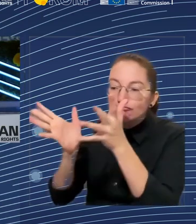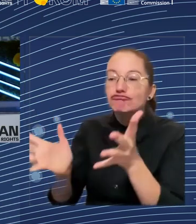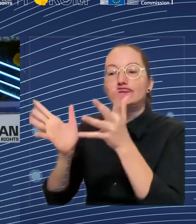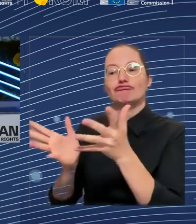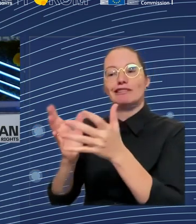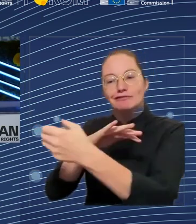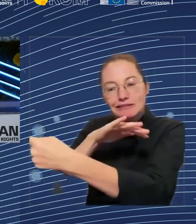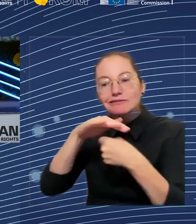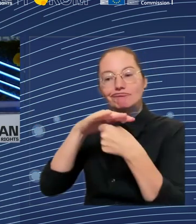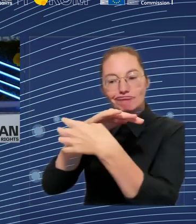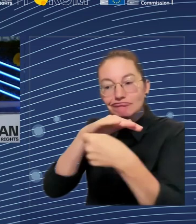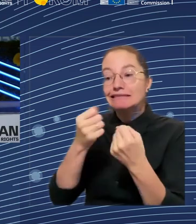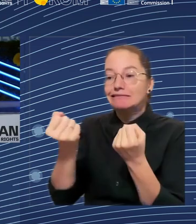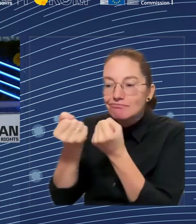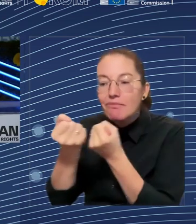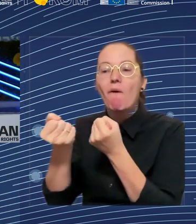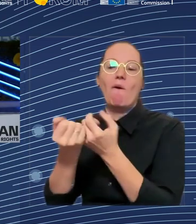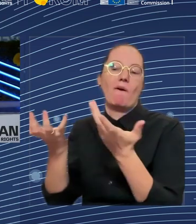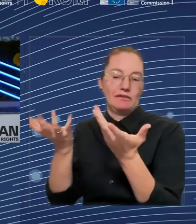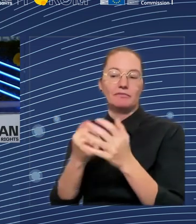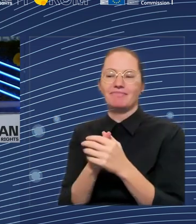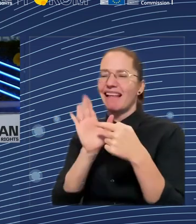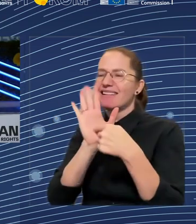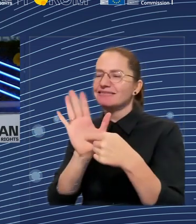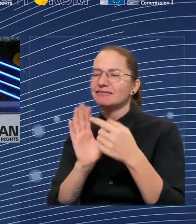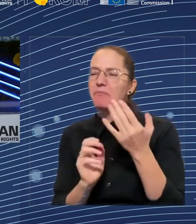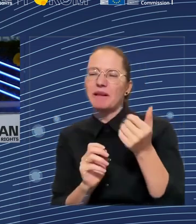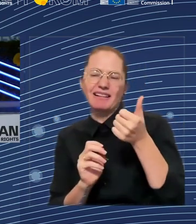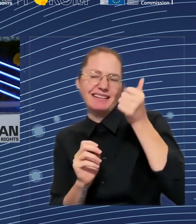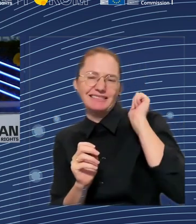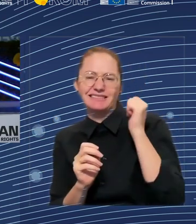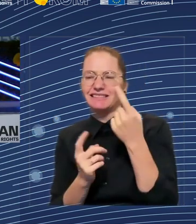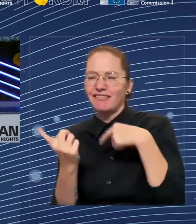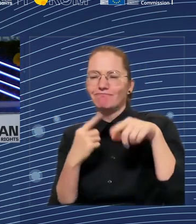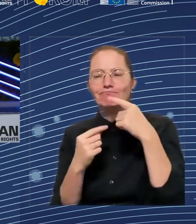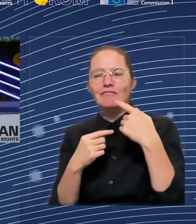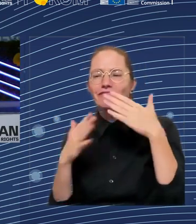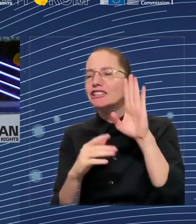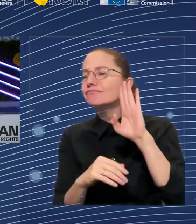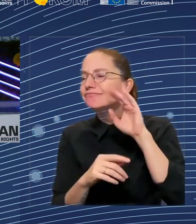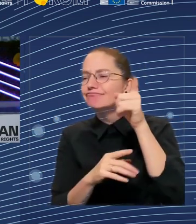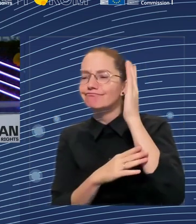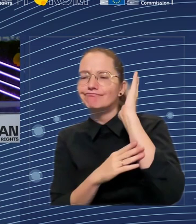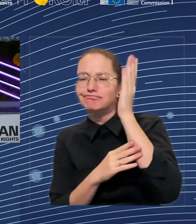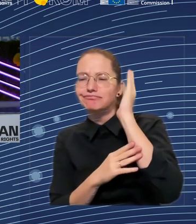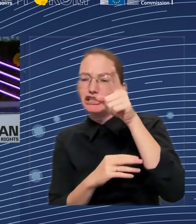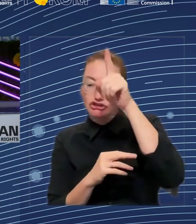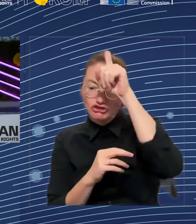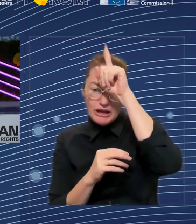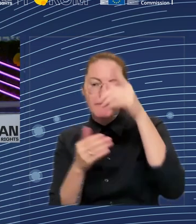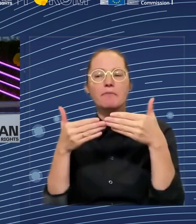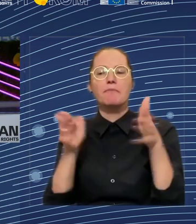the clients. So, you know, there are really some efforts going on. And I would also say that I have the impression that